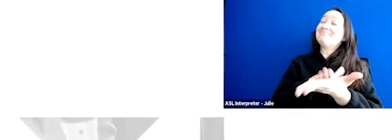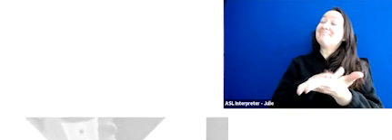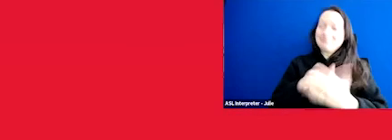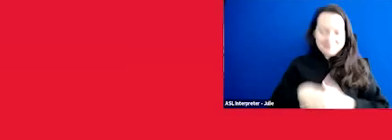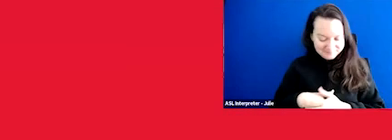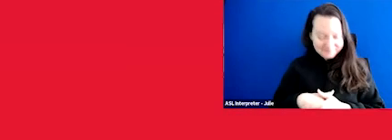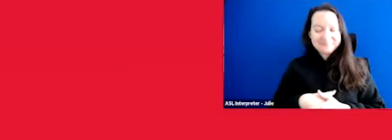I'm still